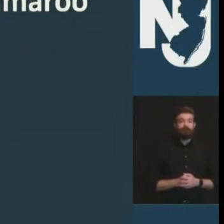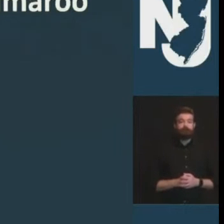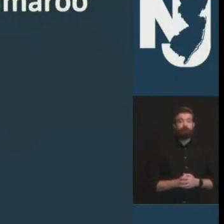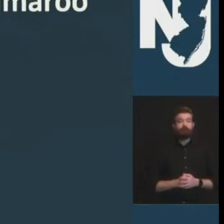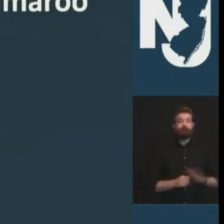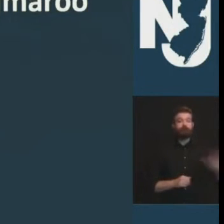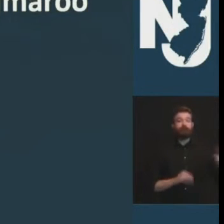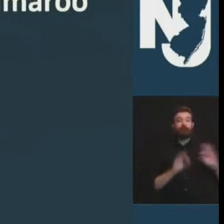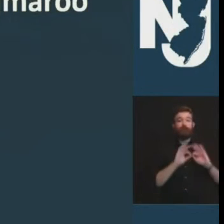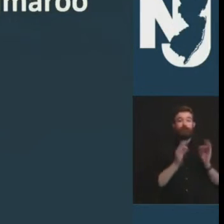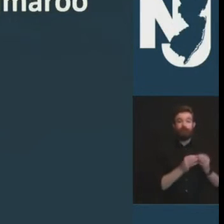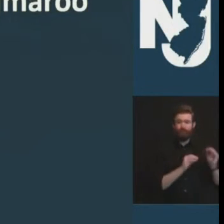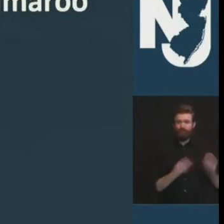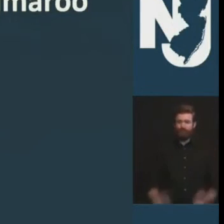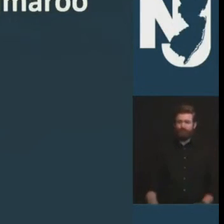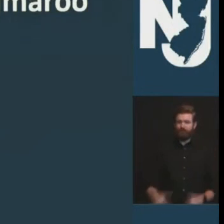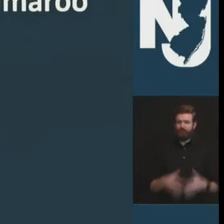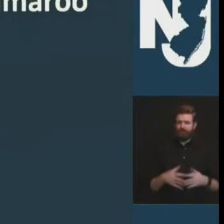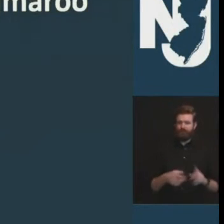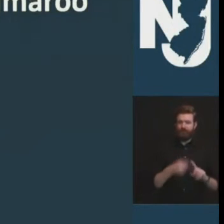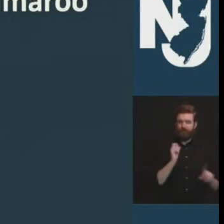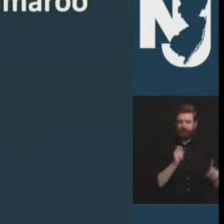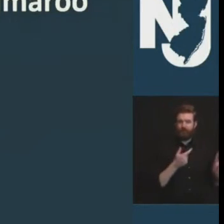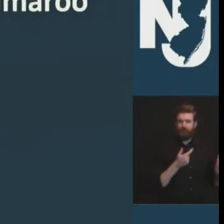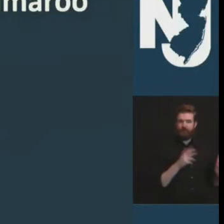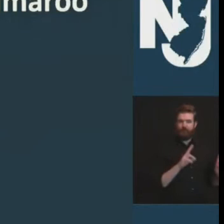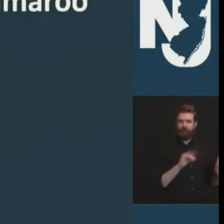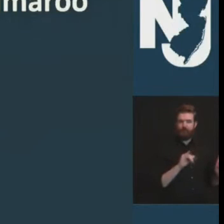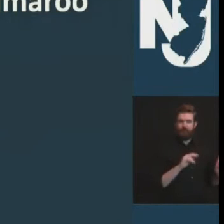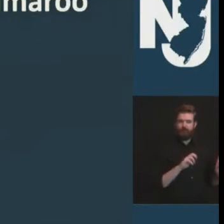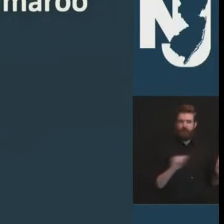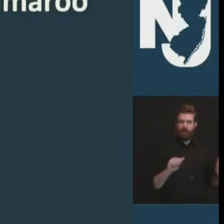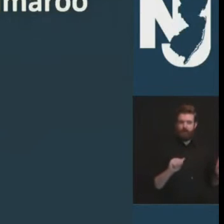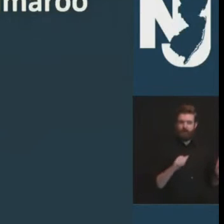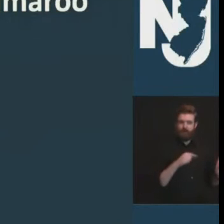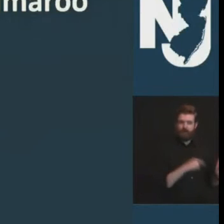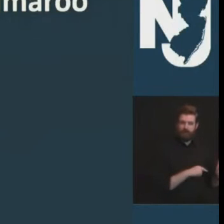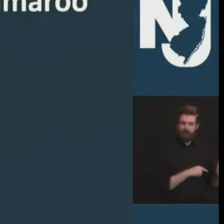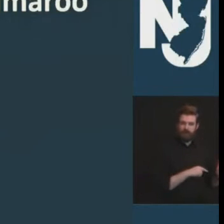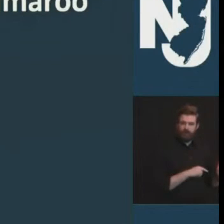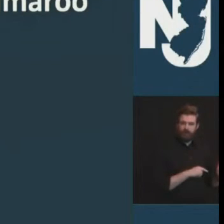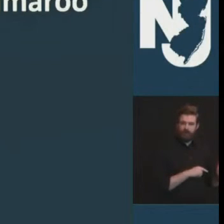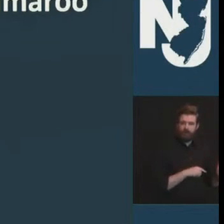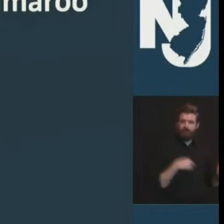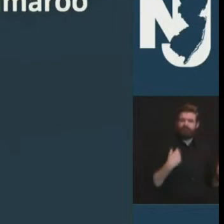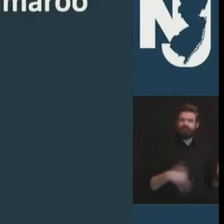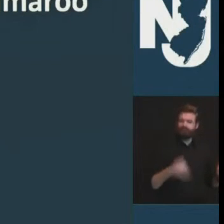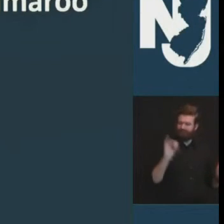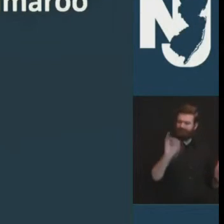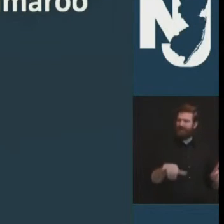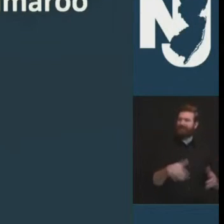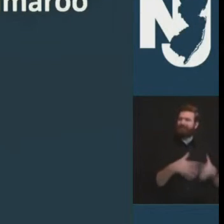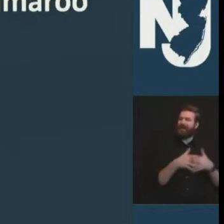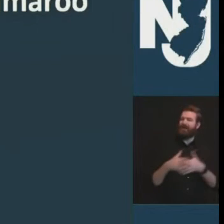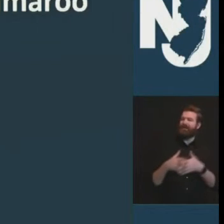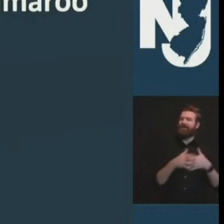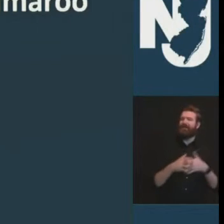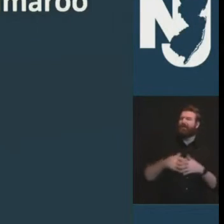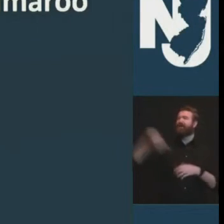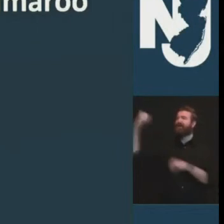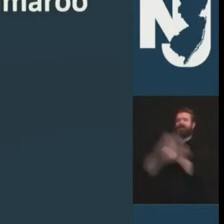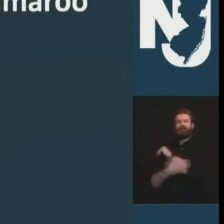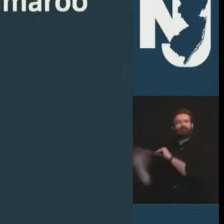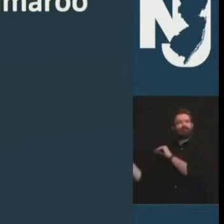immigrated to this country from guiana that is the united states of america that i know a guy who immigrated here as a kid with his